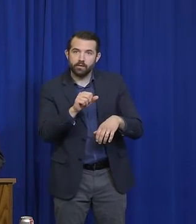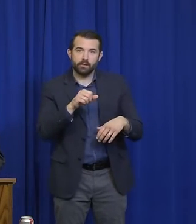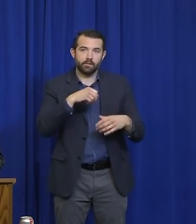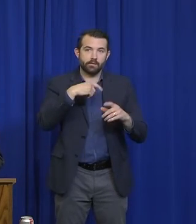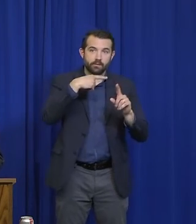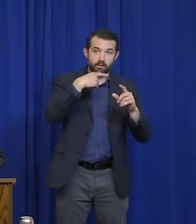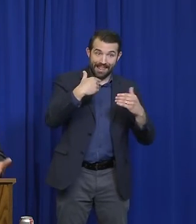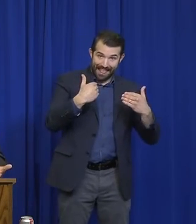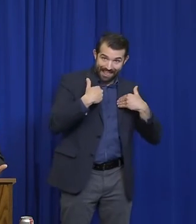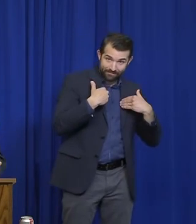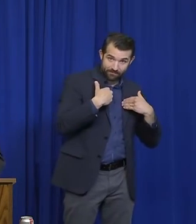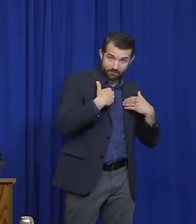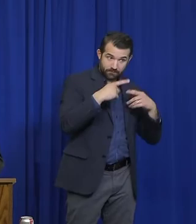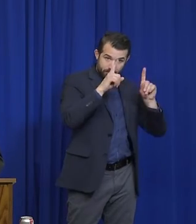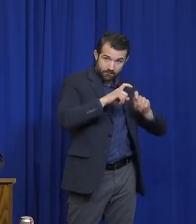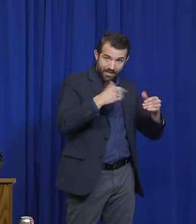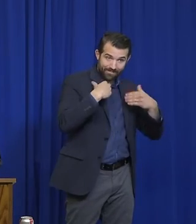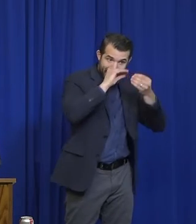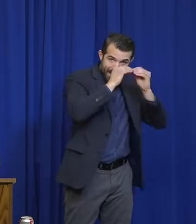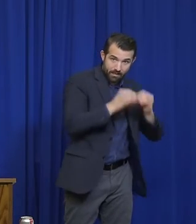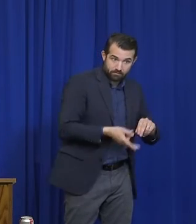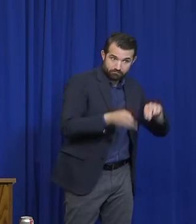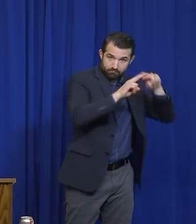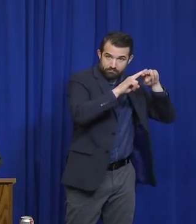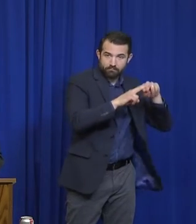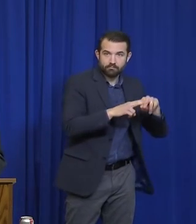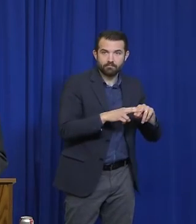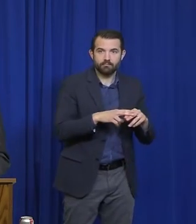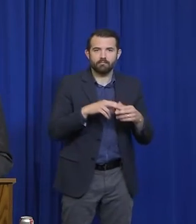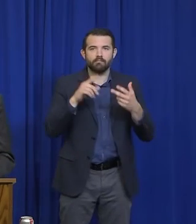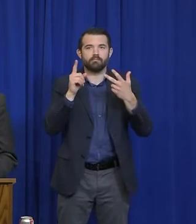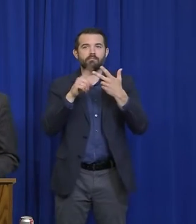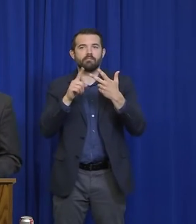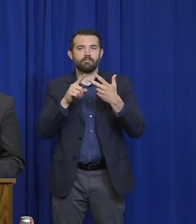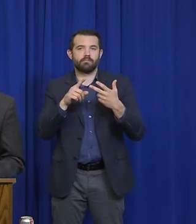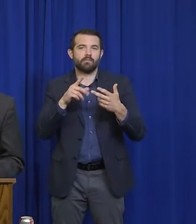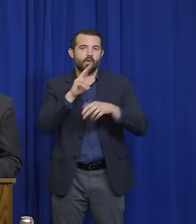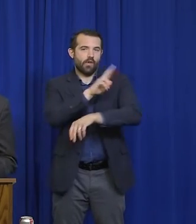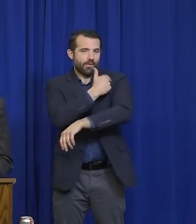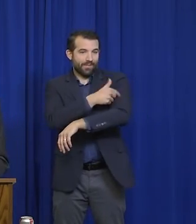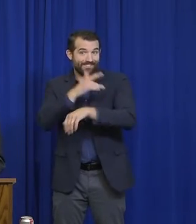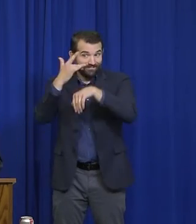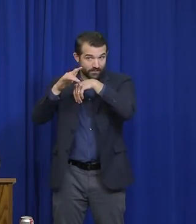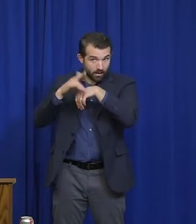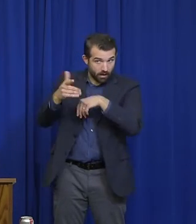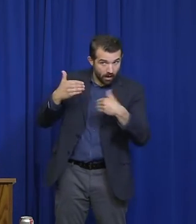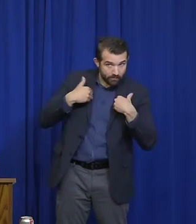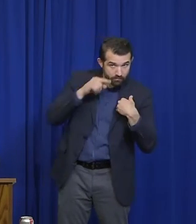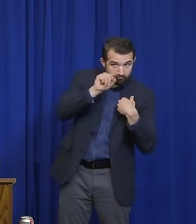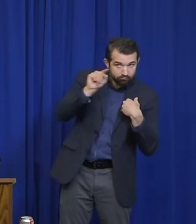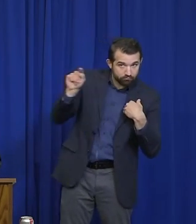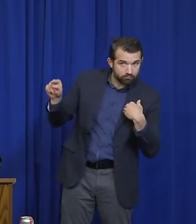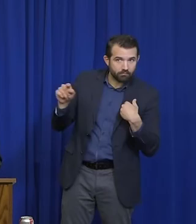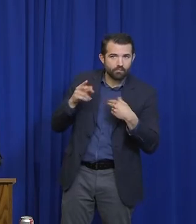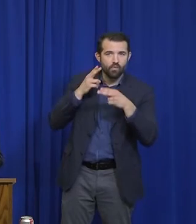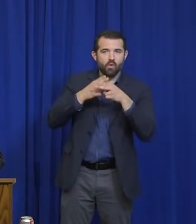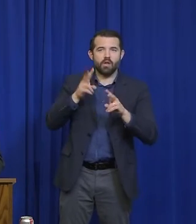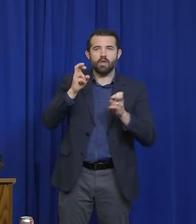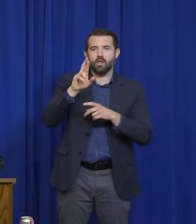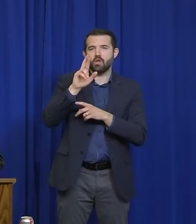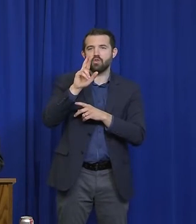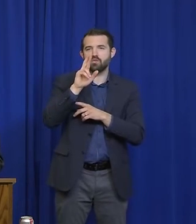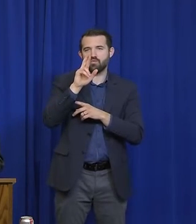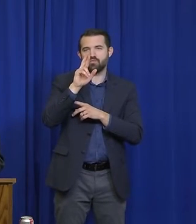but also what we would look for in a rebound. So, just to give you one example of what we would consider to be